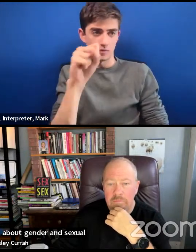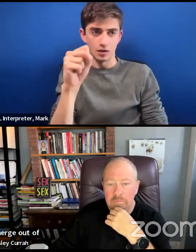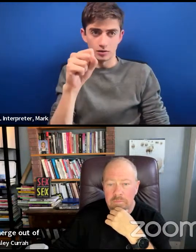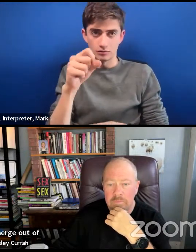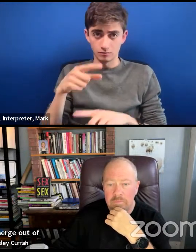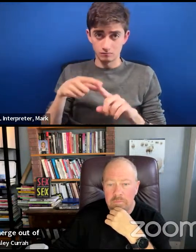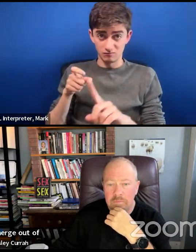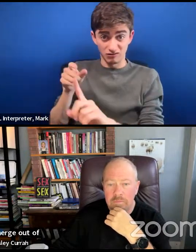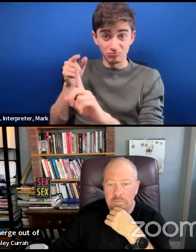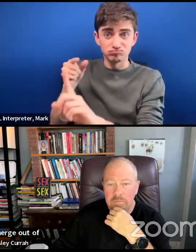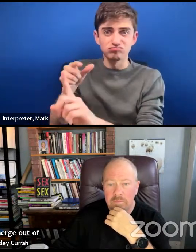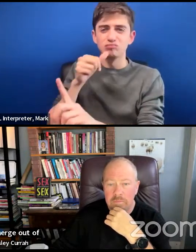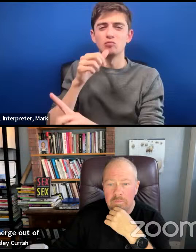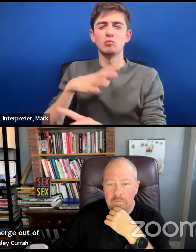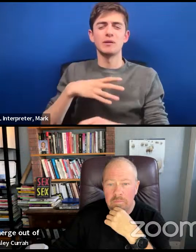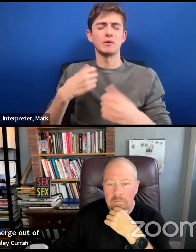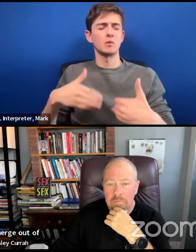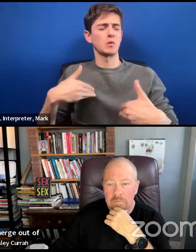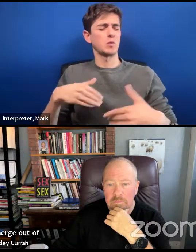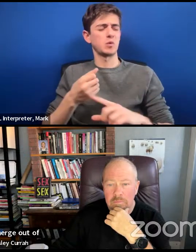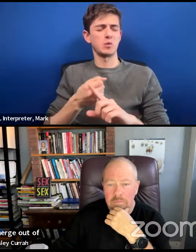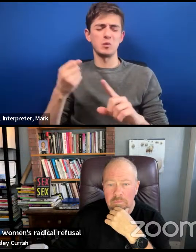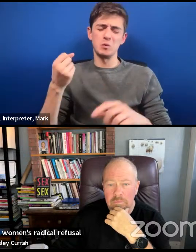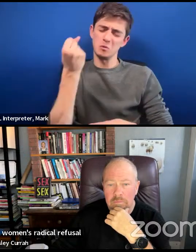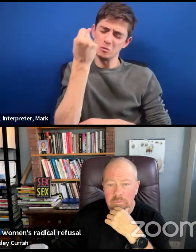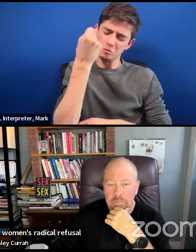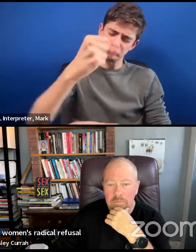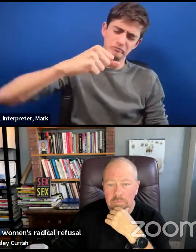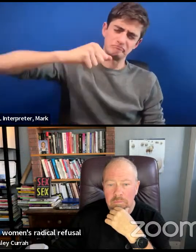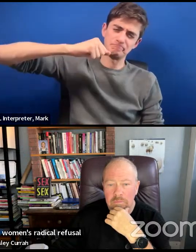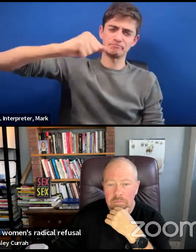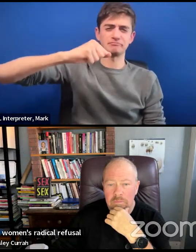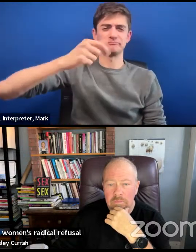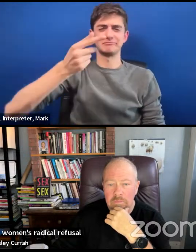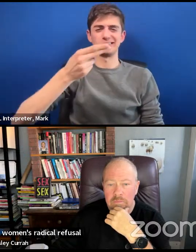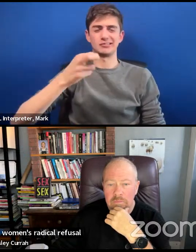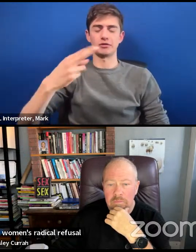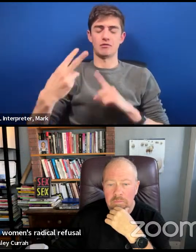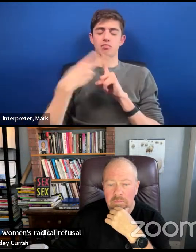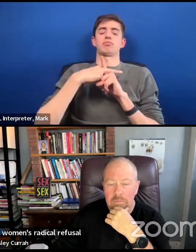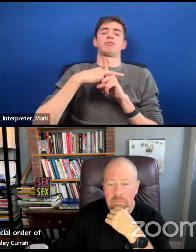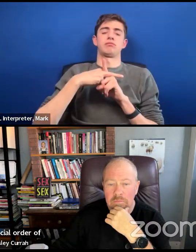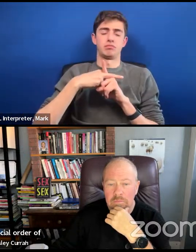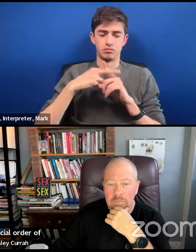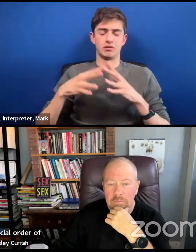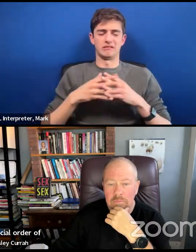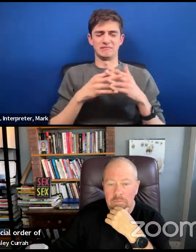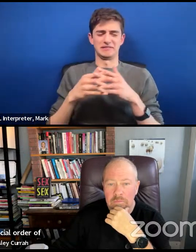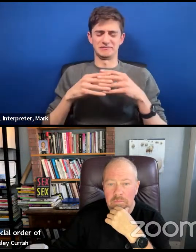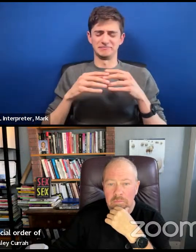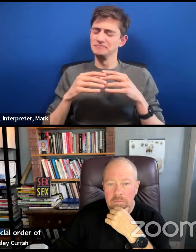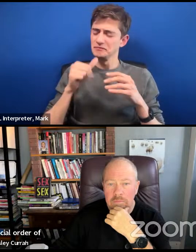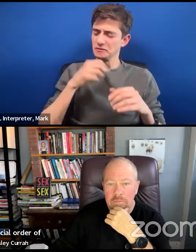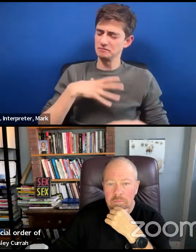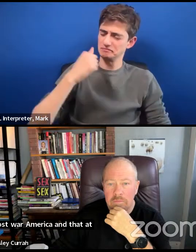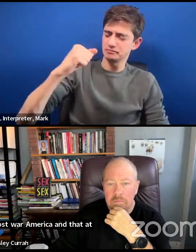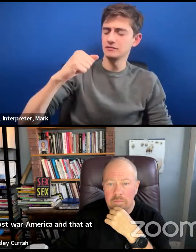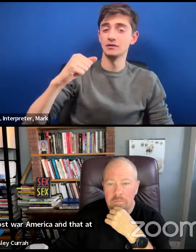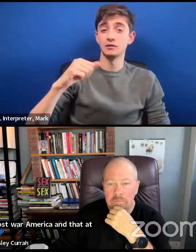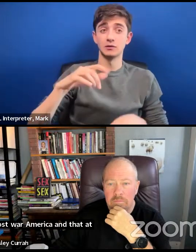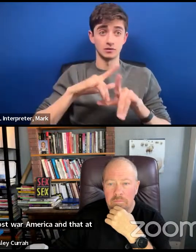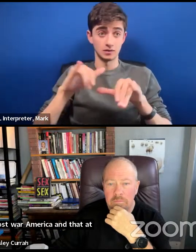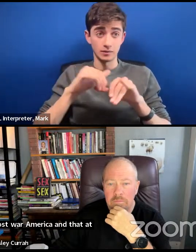radical refusal of the gendered social order of post-war America and that at the same time that feminists were